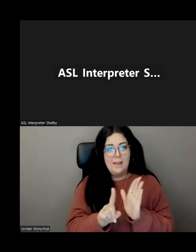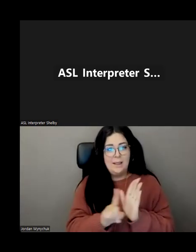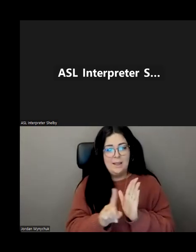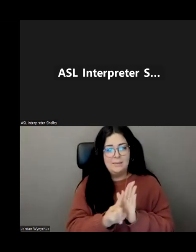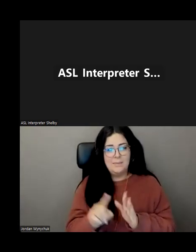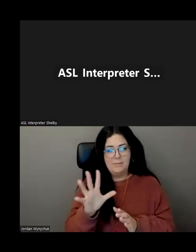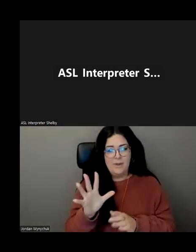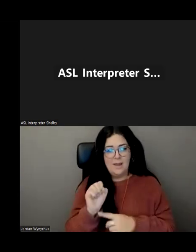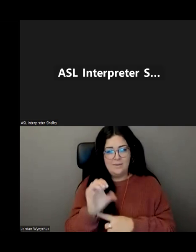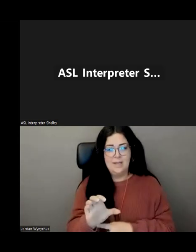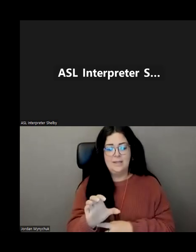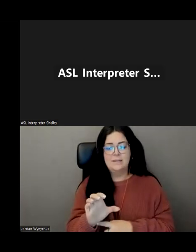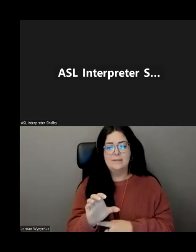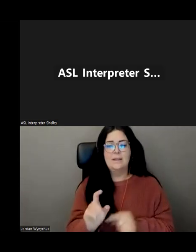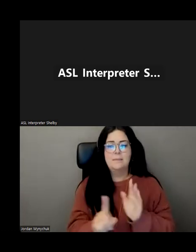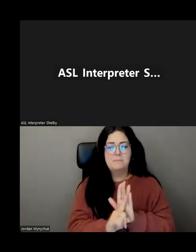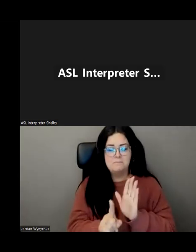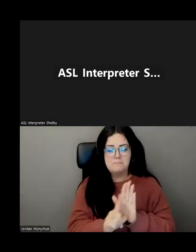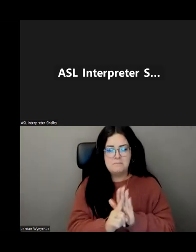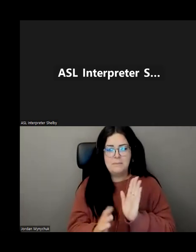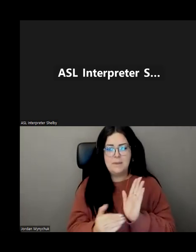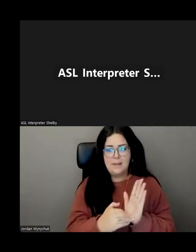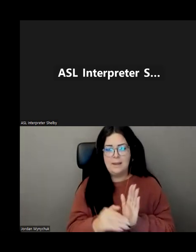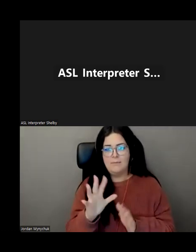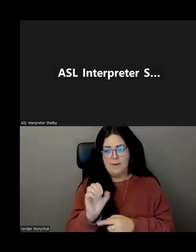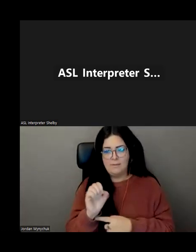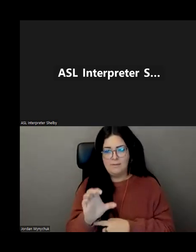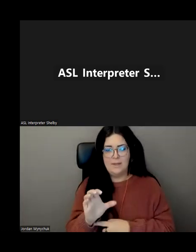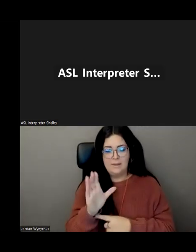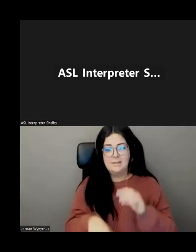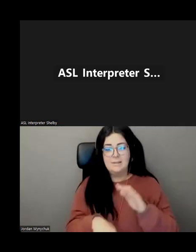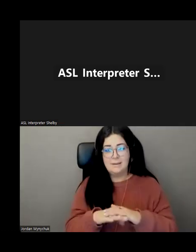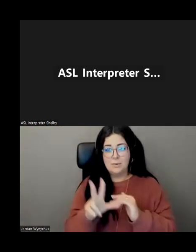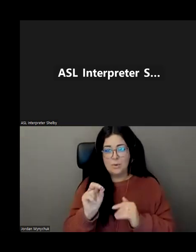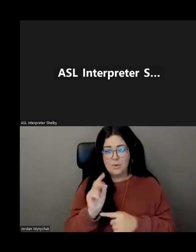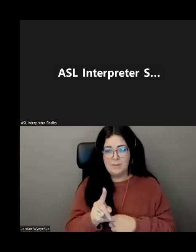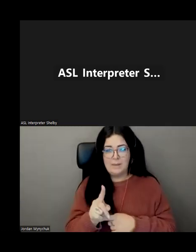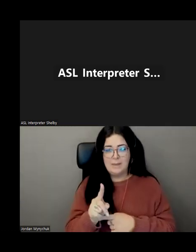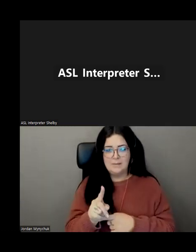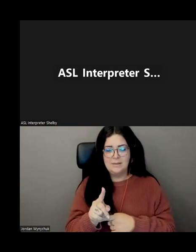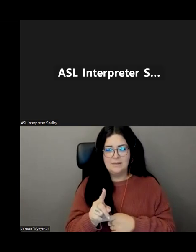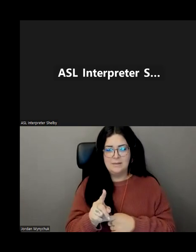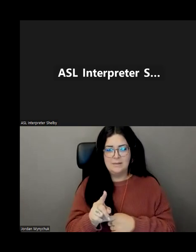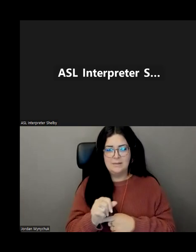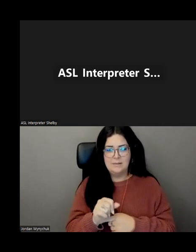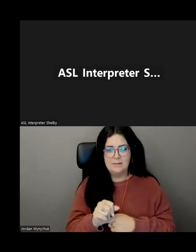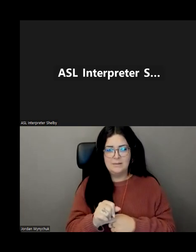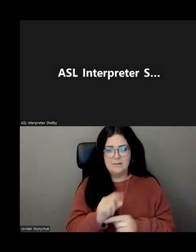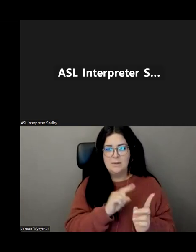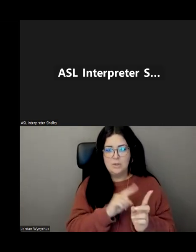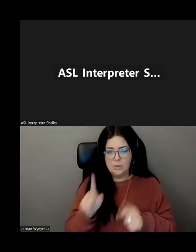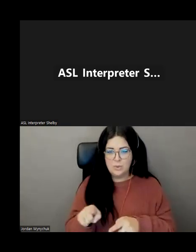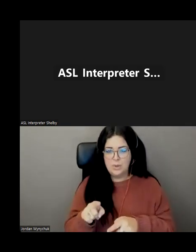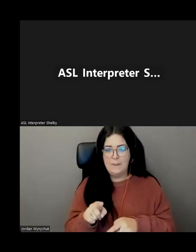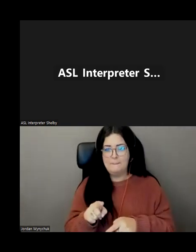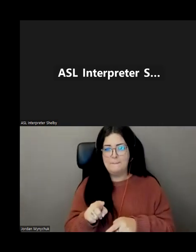stop for a second and beep again for five seconds and it will do that for 30 minutes um unless you unless you come in and open the door